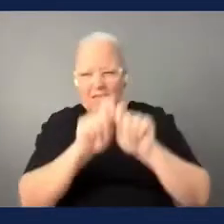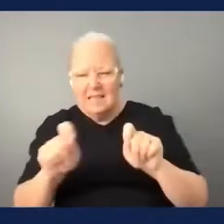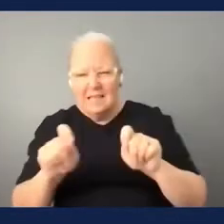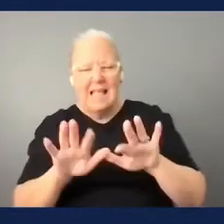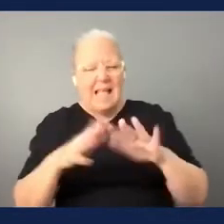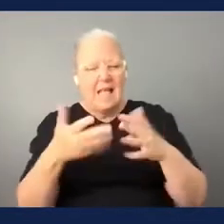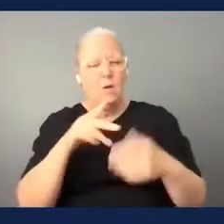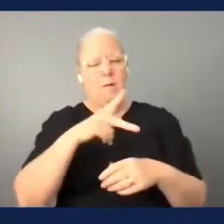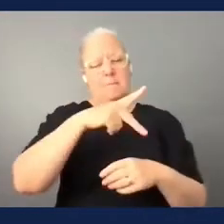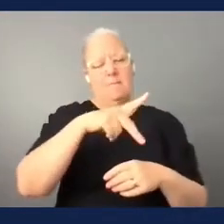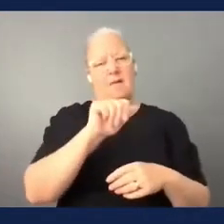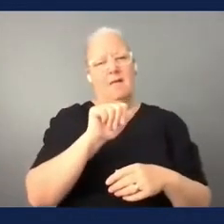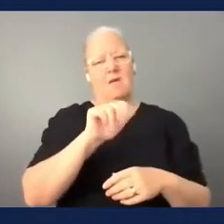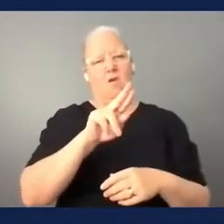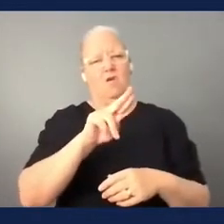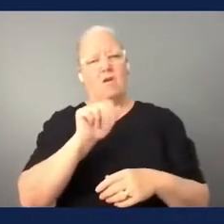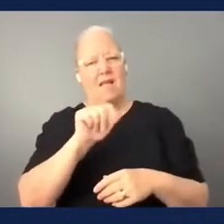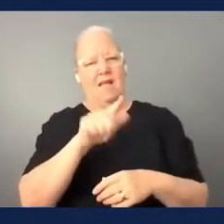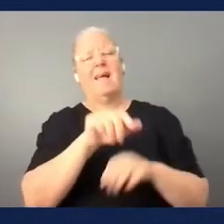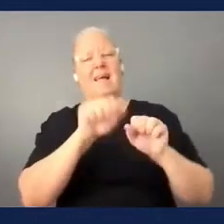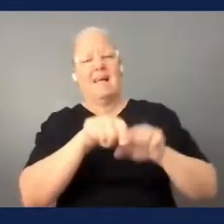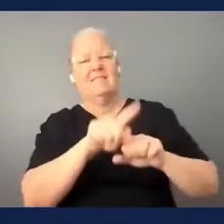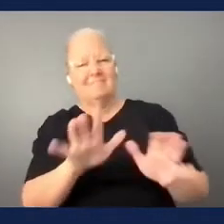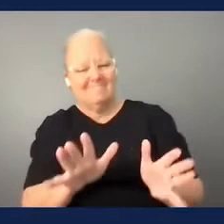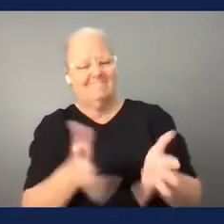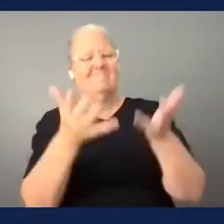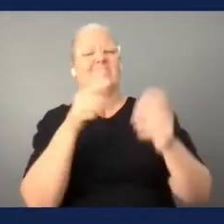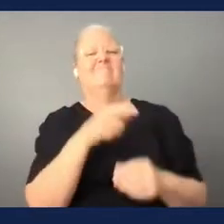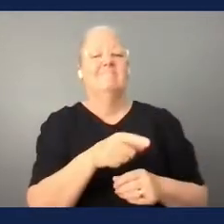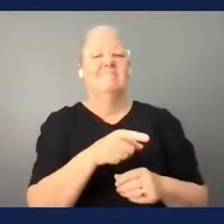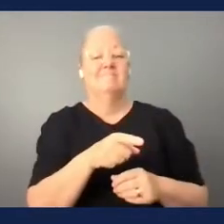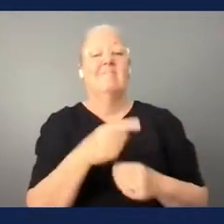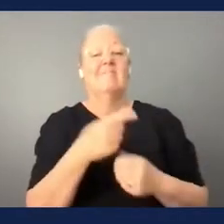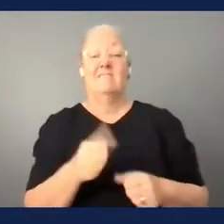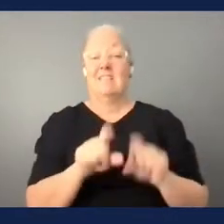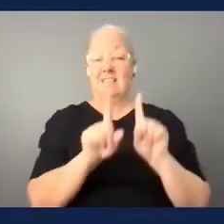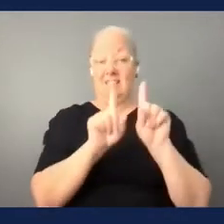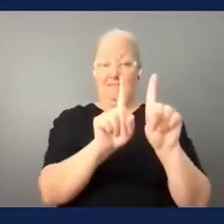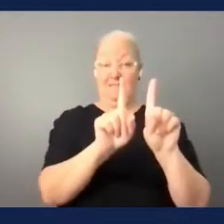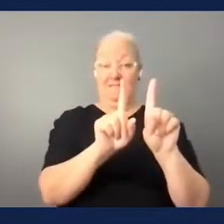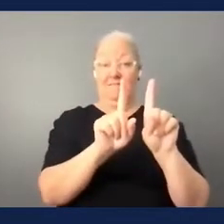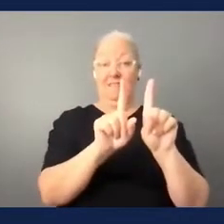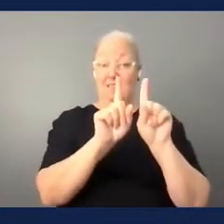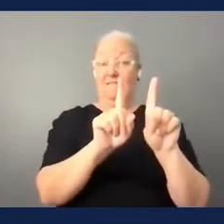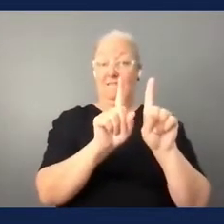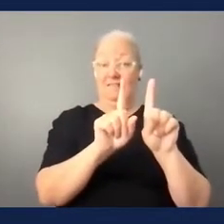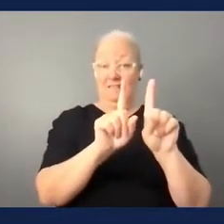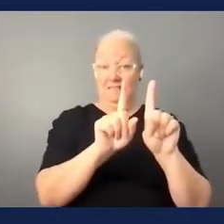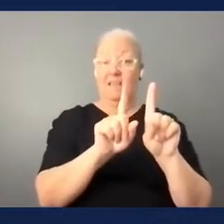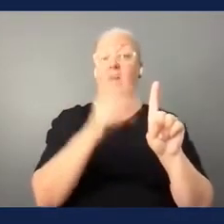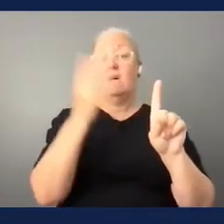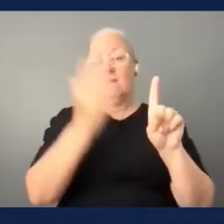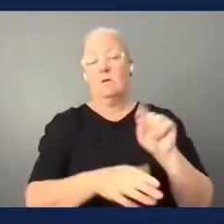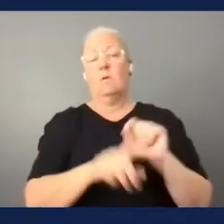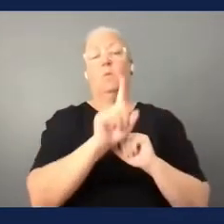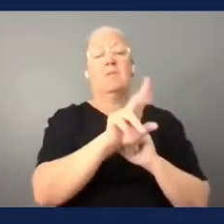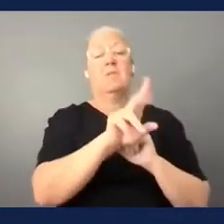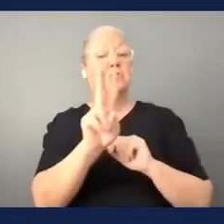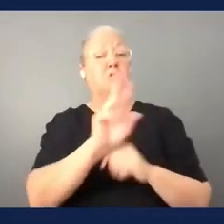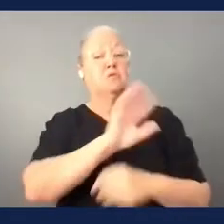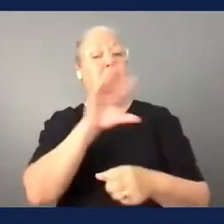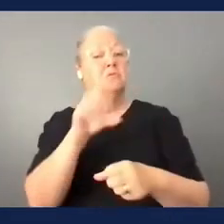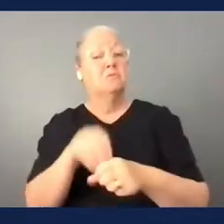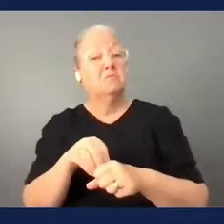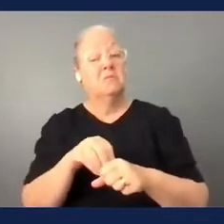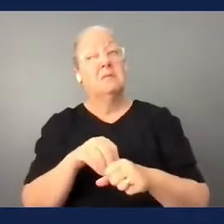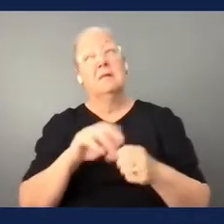country um we're really proud that 11 member associations participated in the event out of 12 so more than 90 percent of part